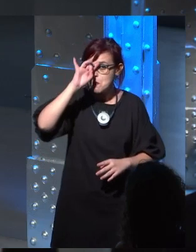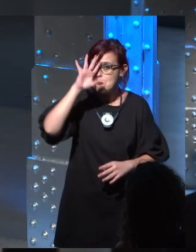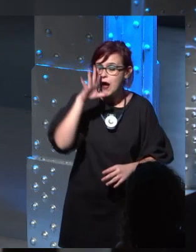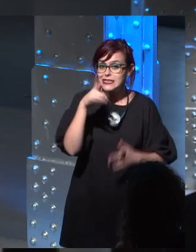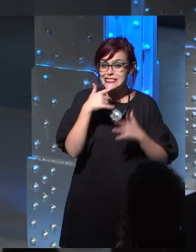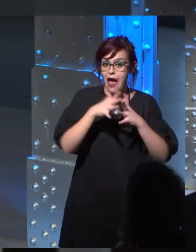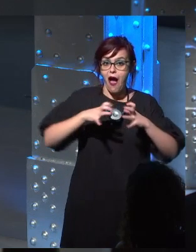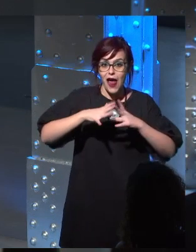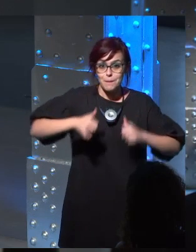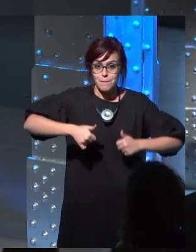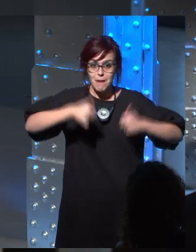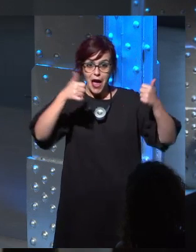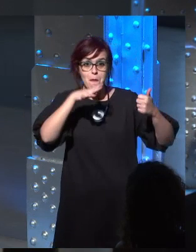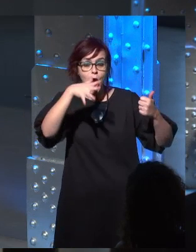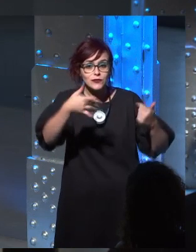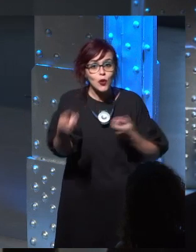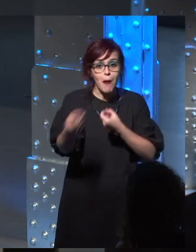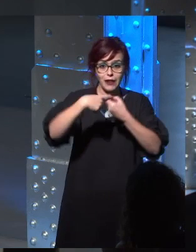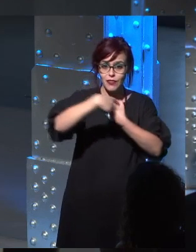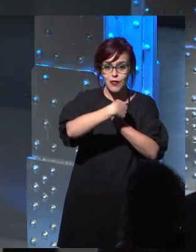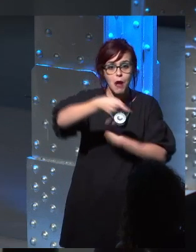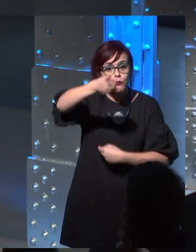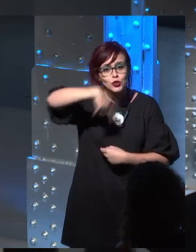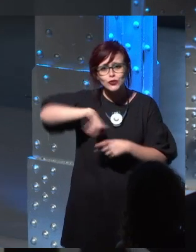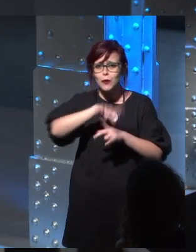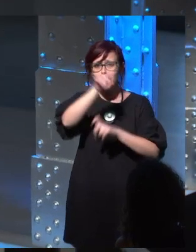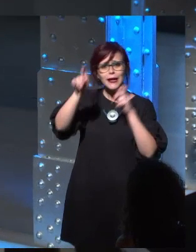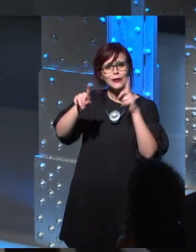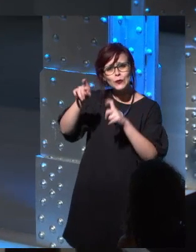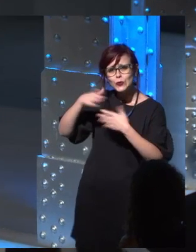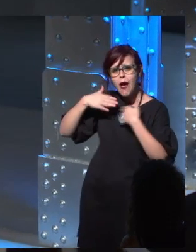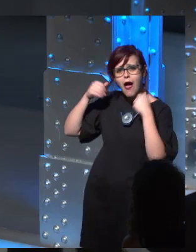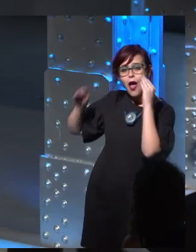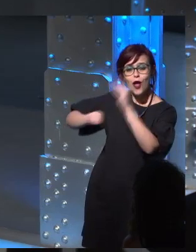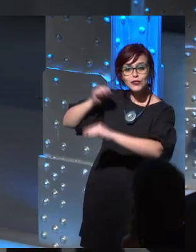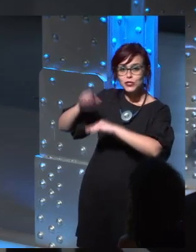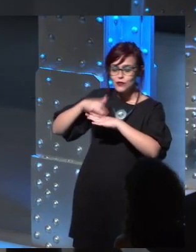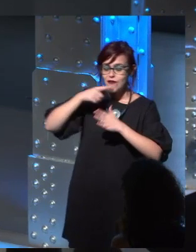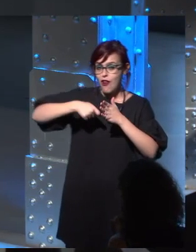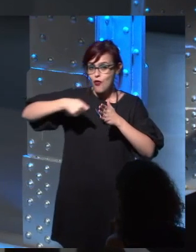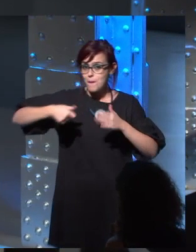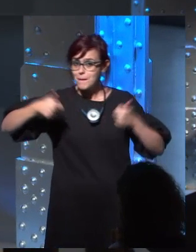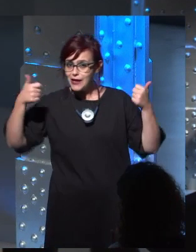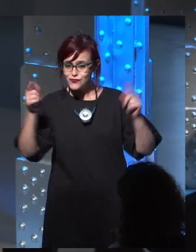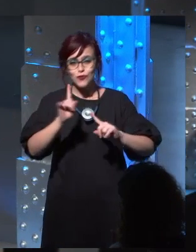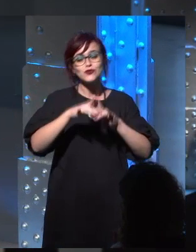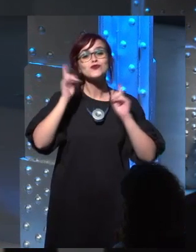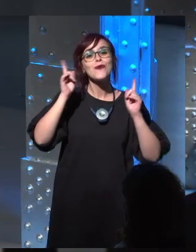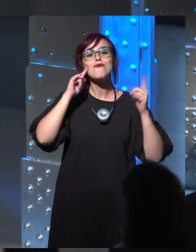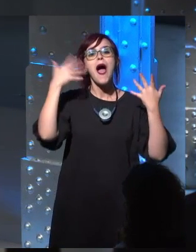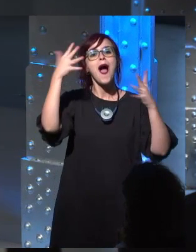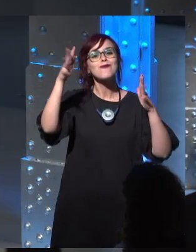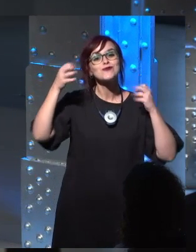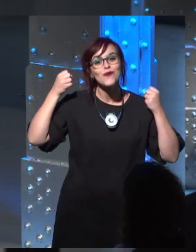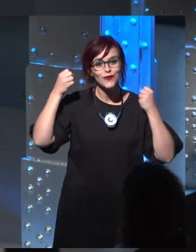So I'm sure she will ask our guests very important questions. And I think it's a very good opportunity also